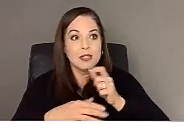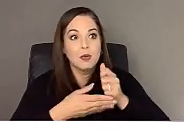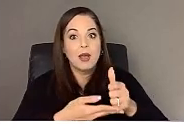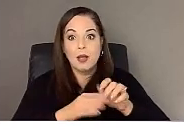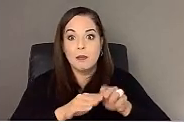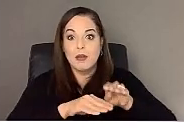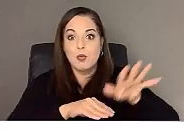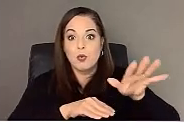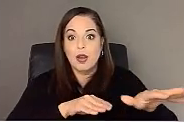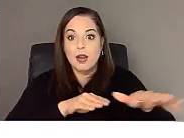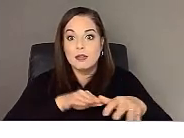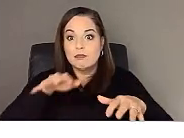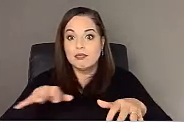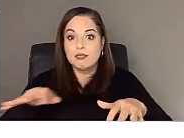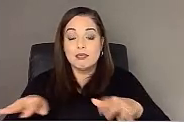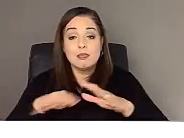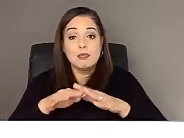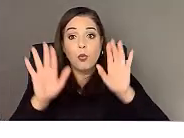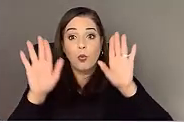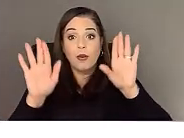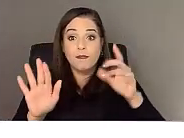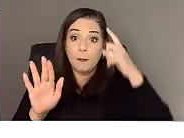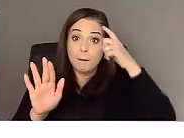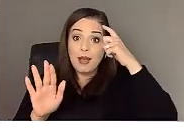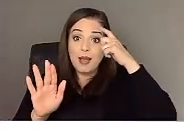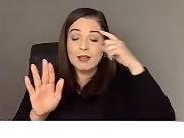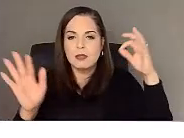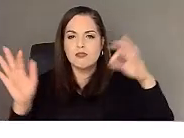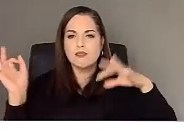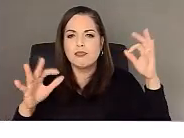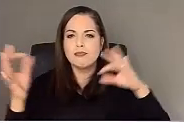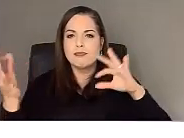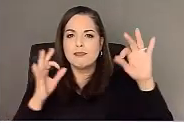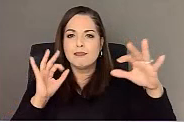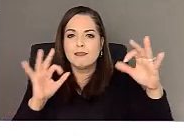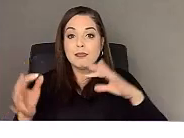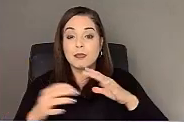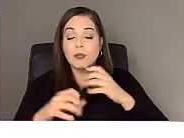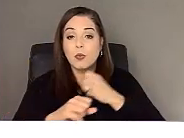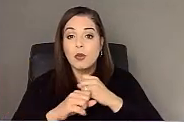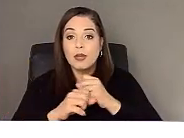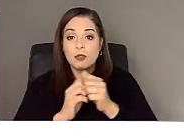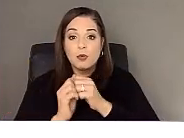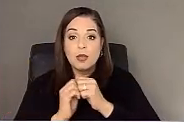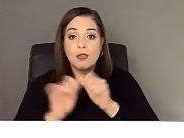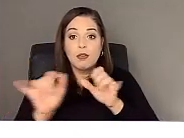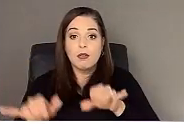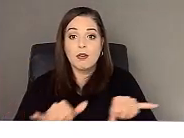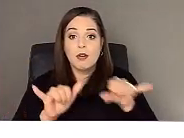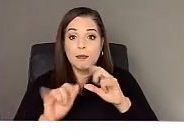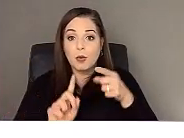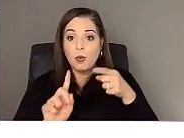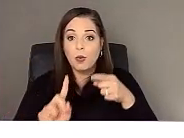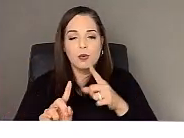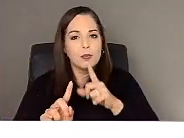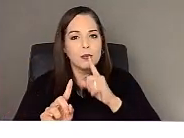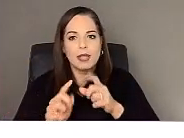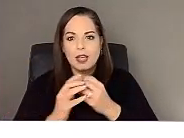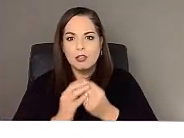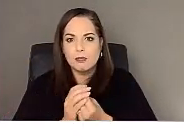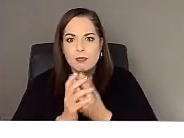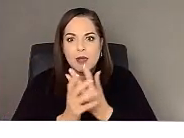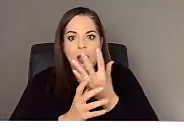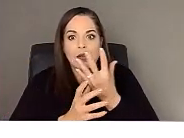minds in one room working together on a common goal has just blossomed and